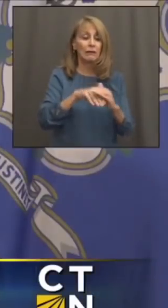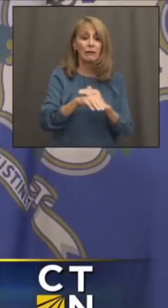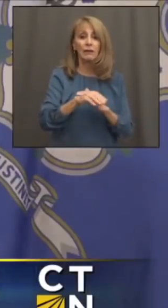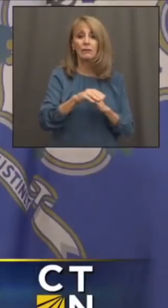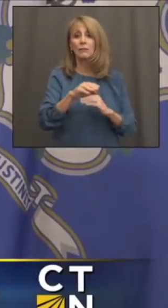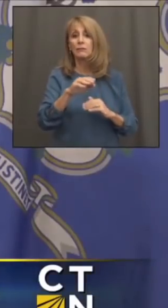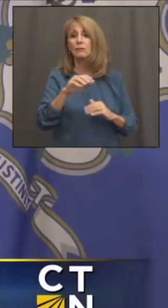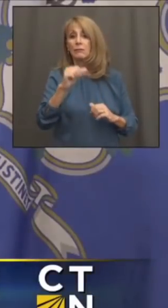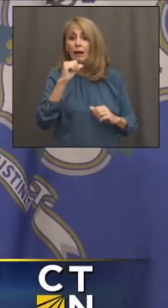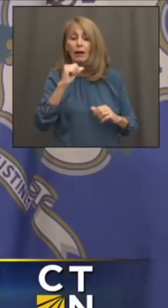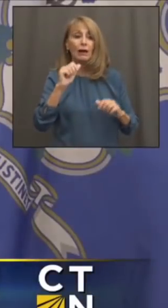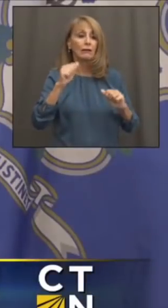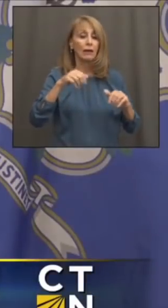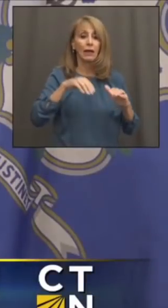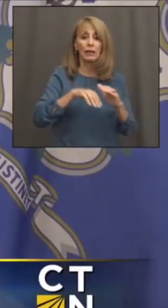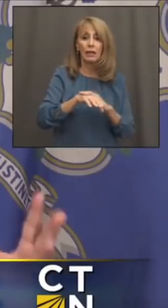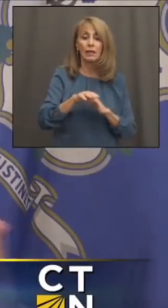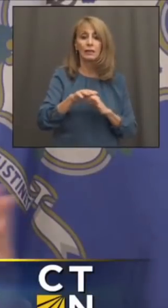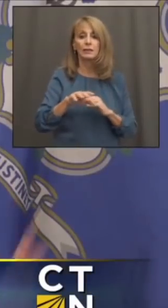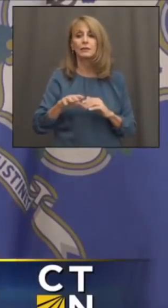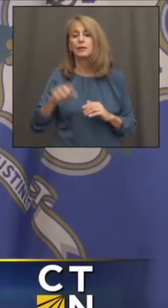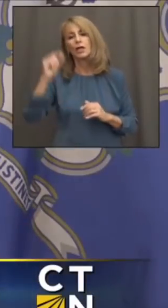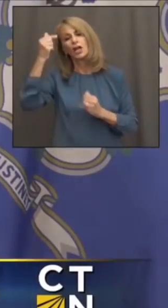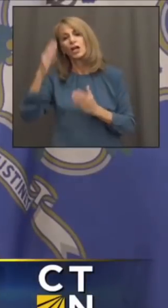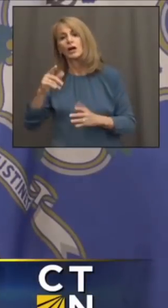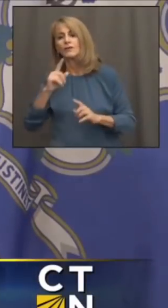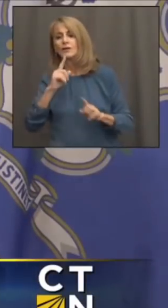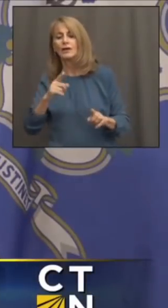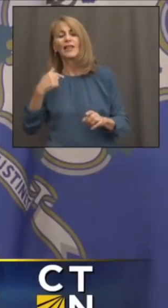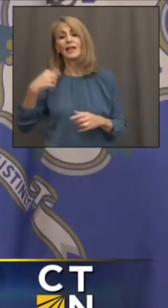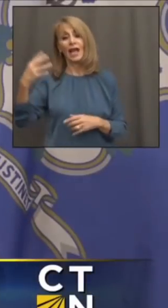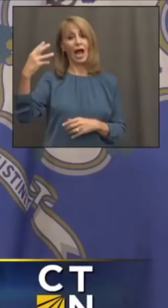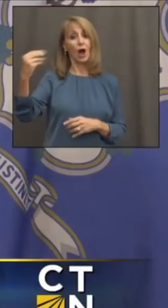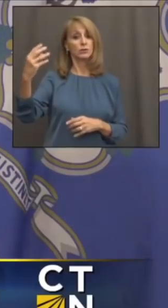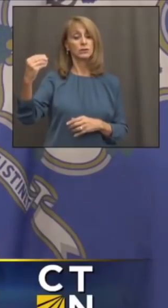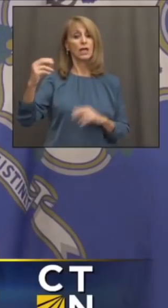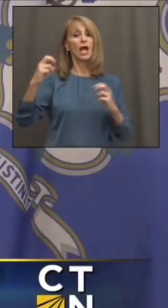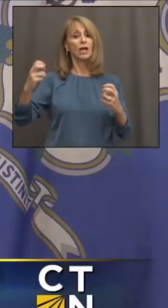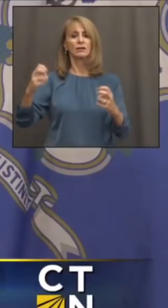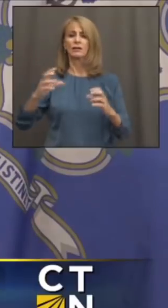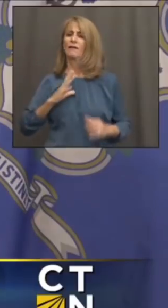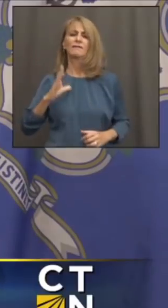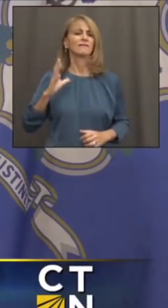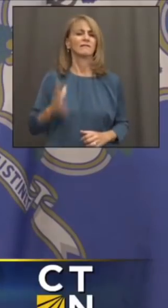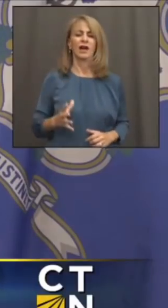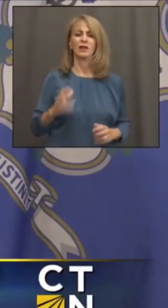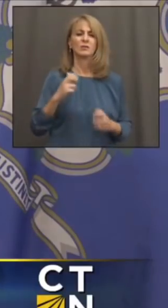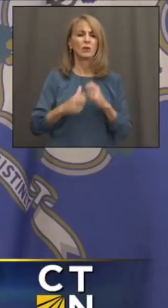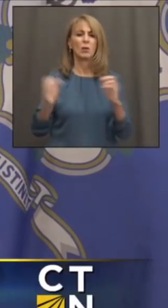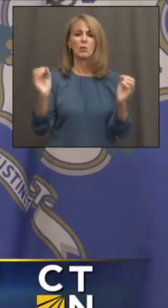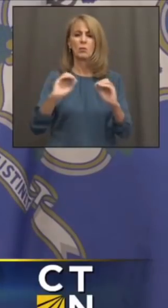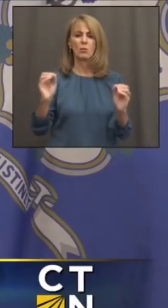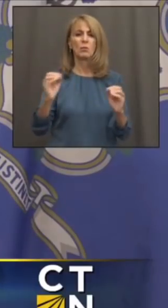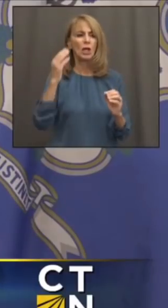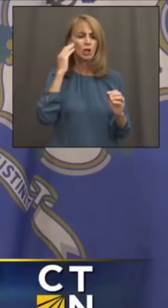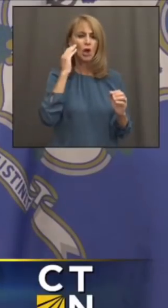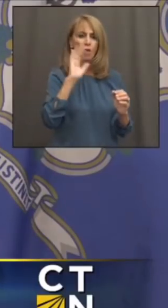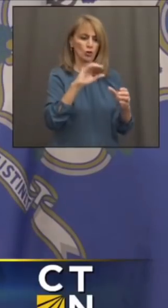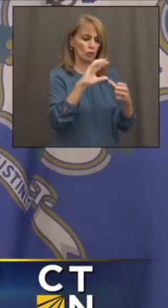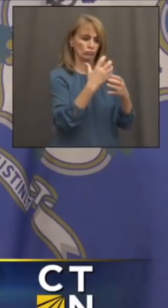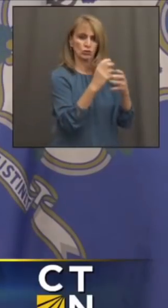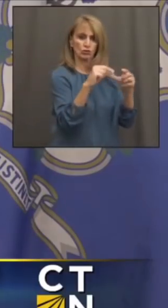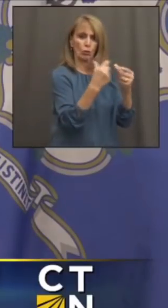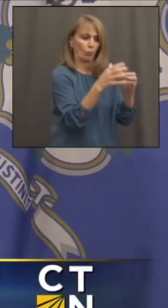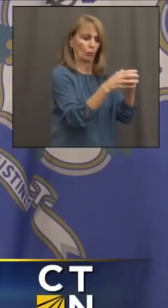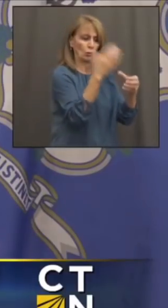I think that, you know, again, young people outside, I think that's going to be fine as long as they know who they're with. I